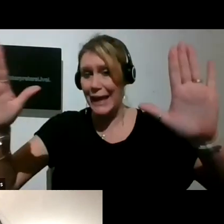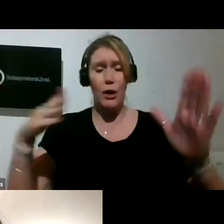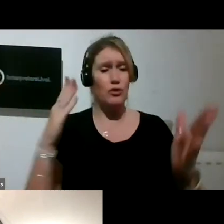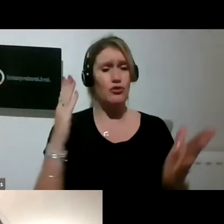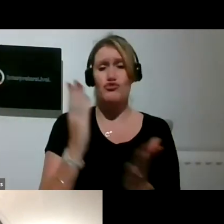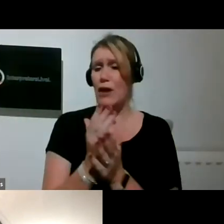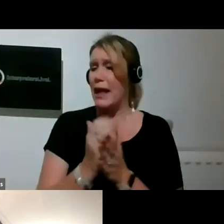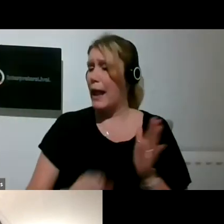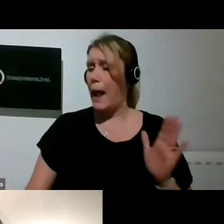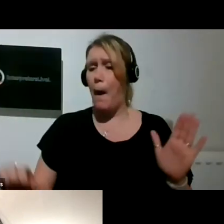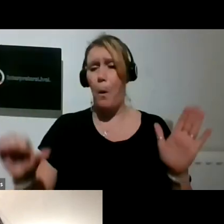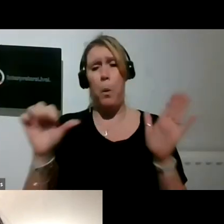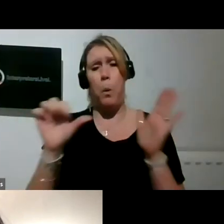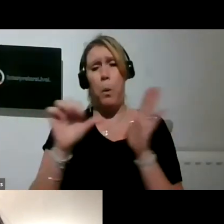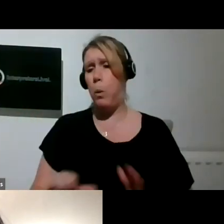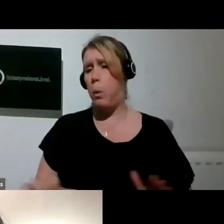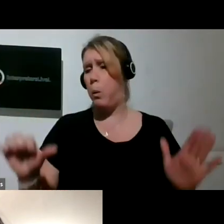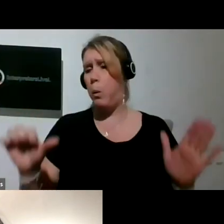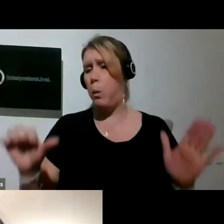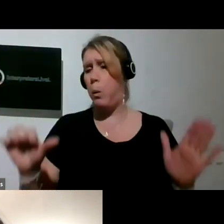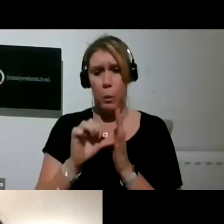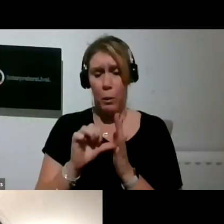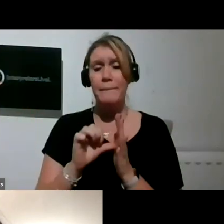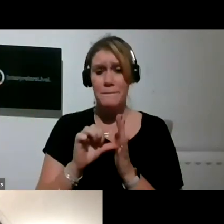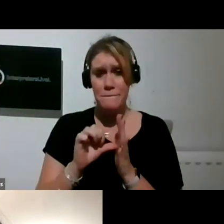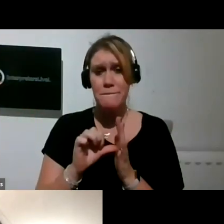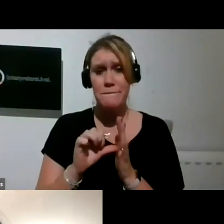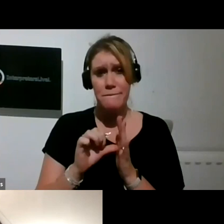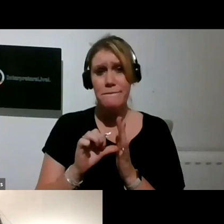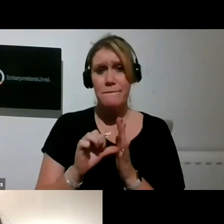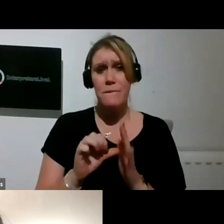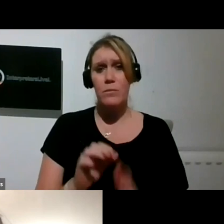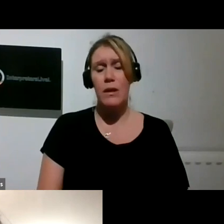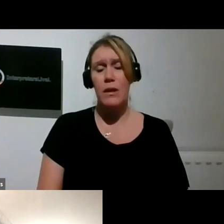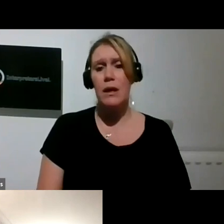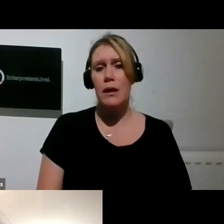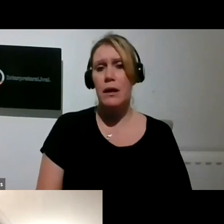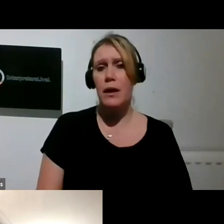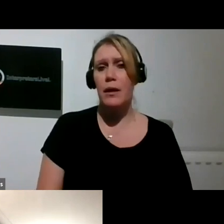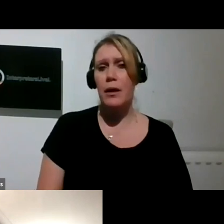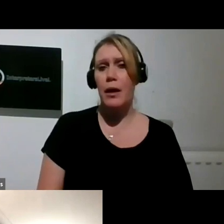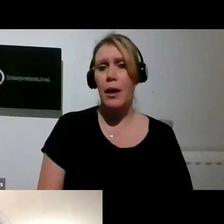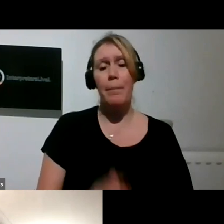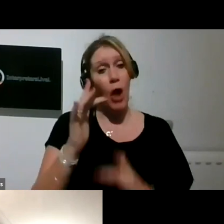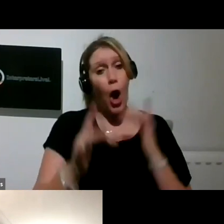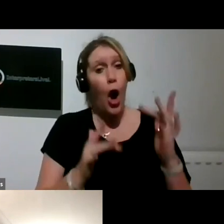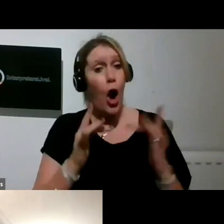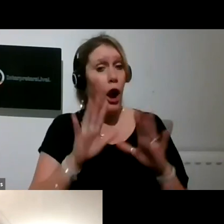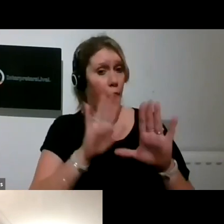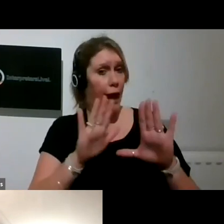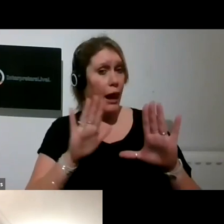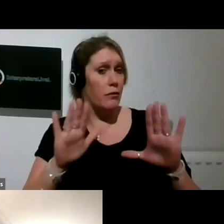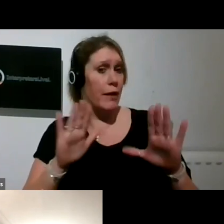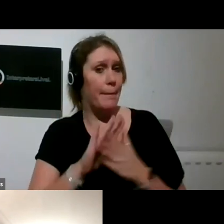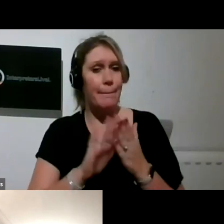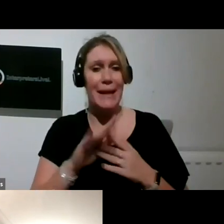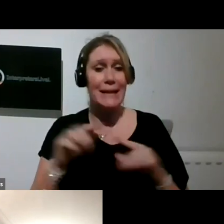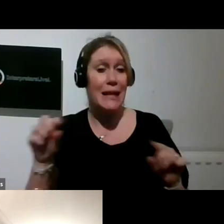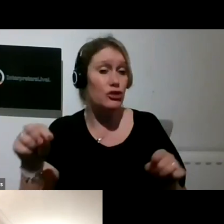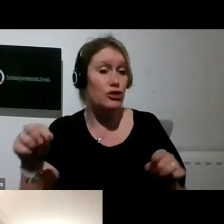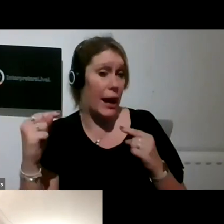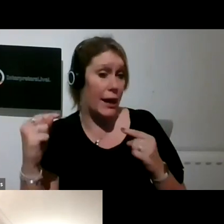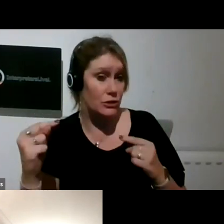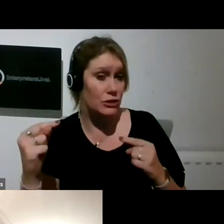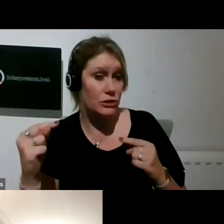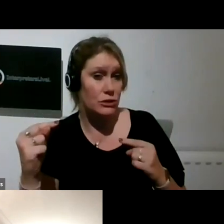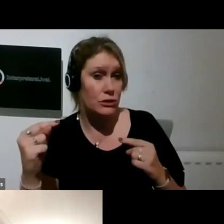And, and I, I think that the whole online gallery space really challenges all that. You can really, you know, you,